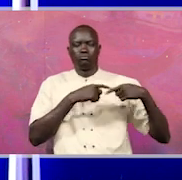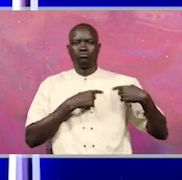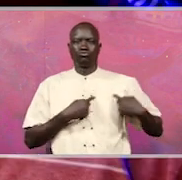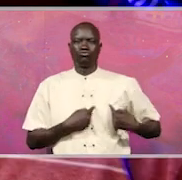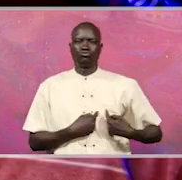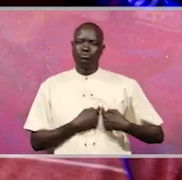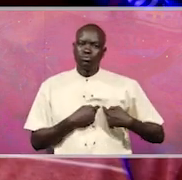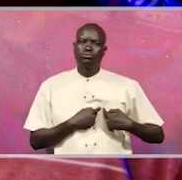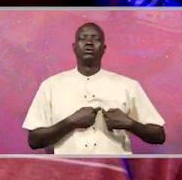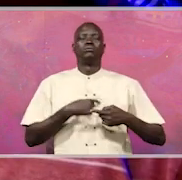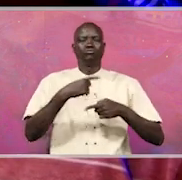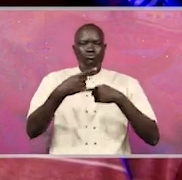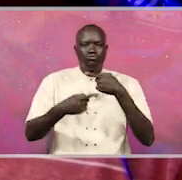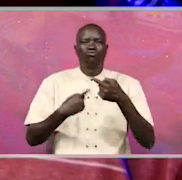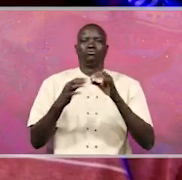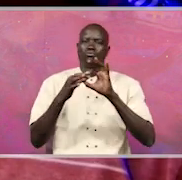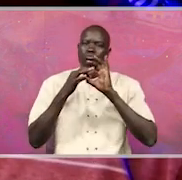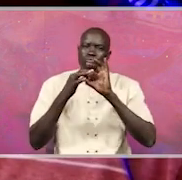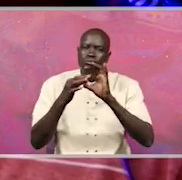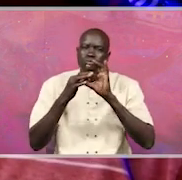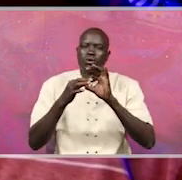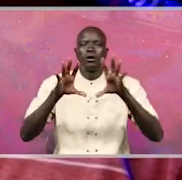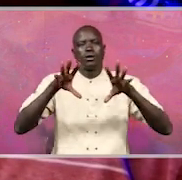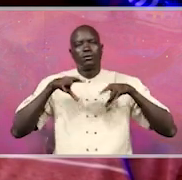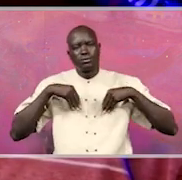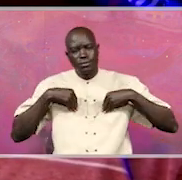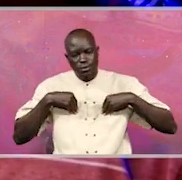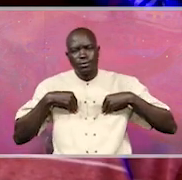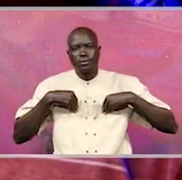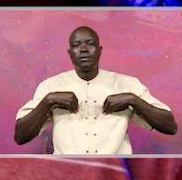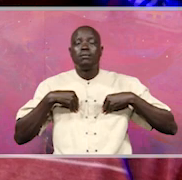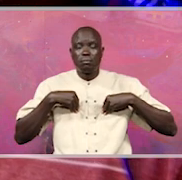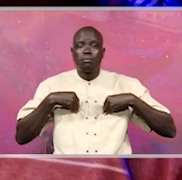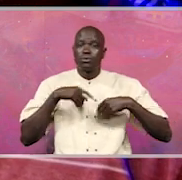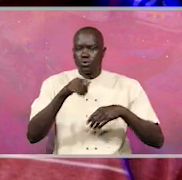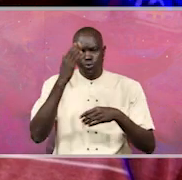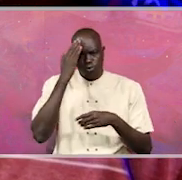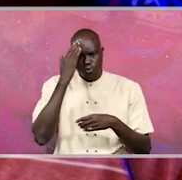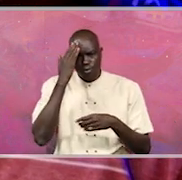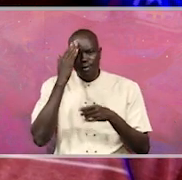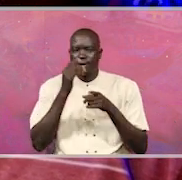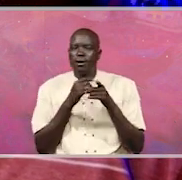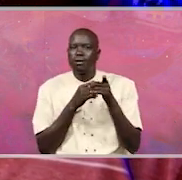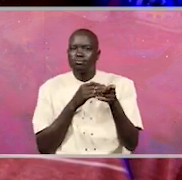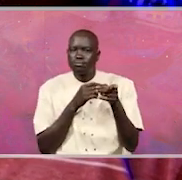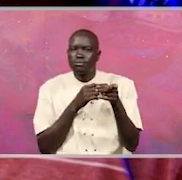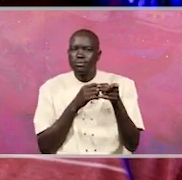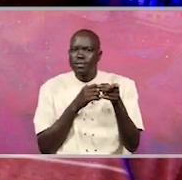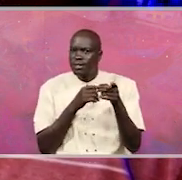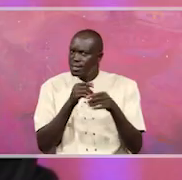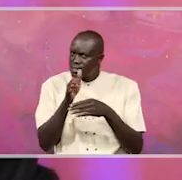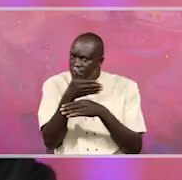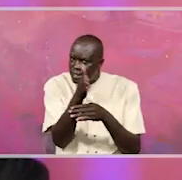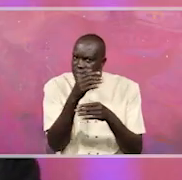forbearance, complacency, accepting. You know there is a scenario called a path harder,